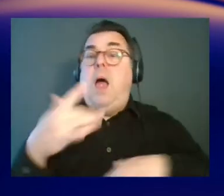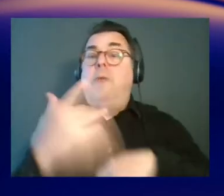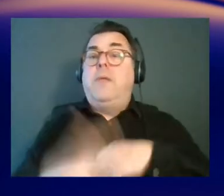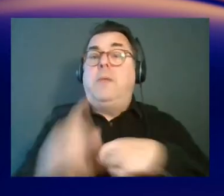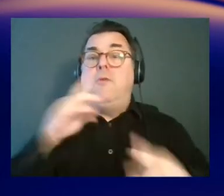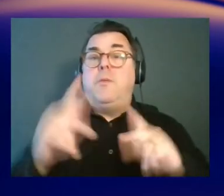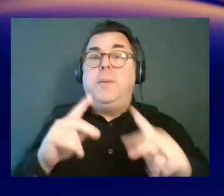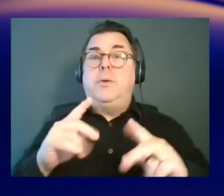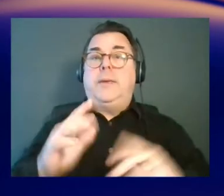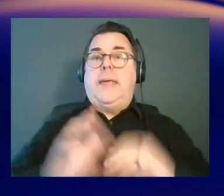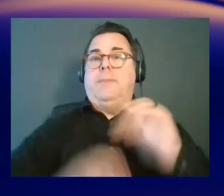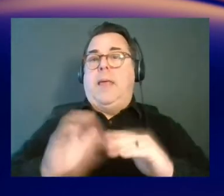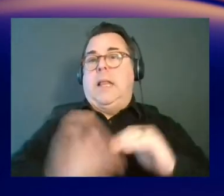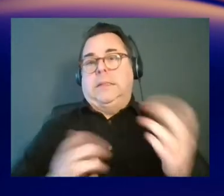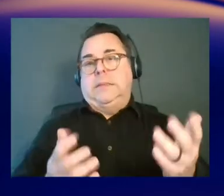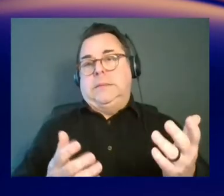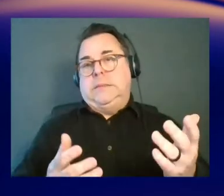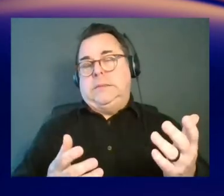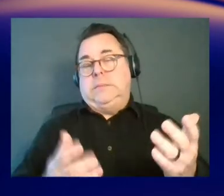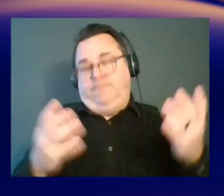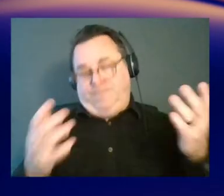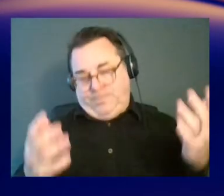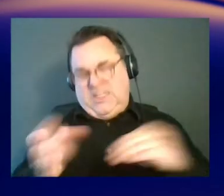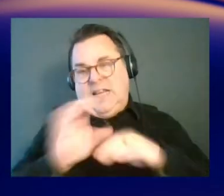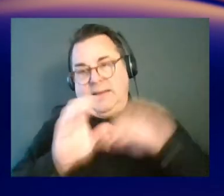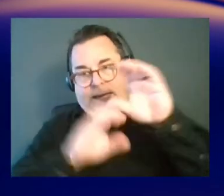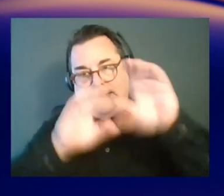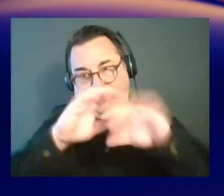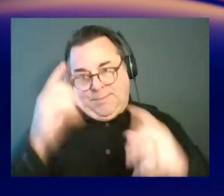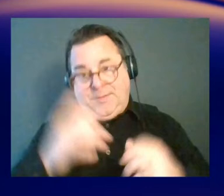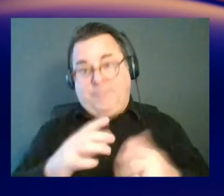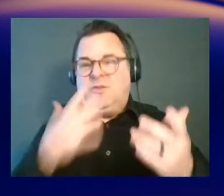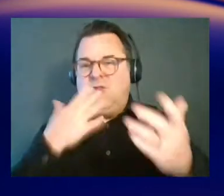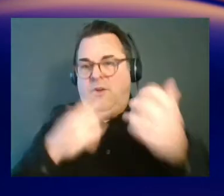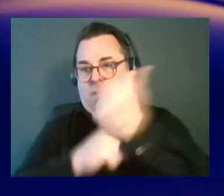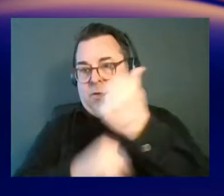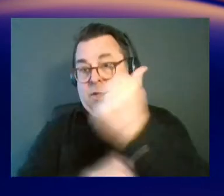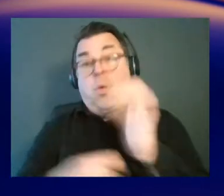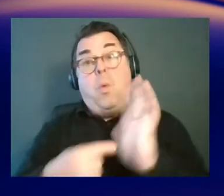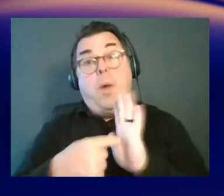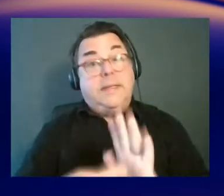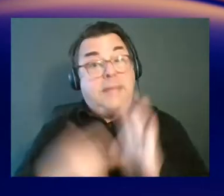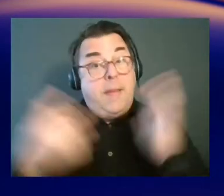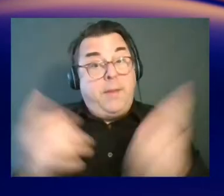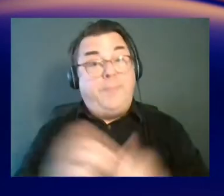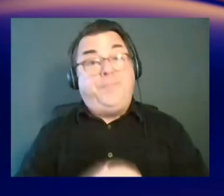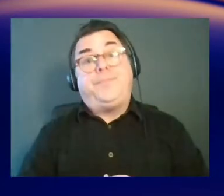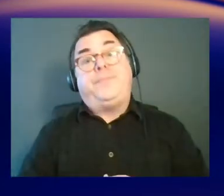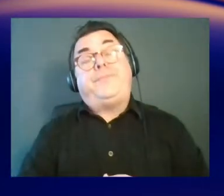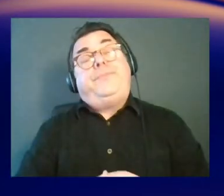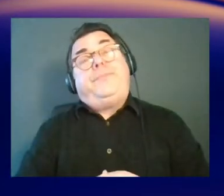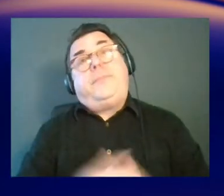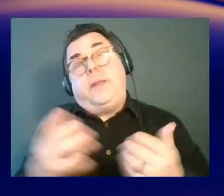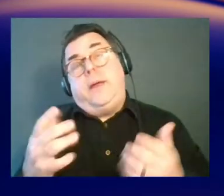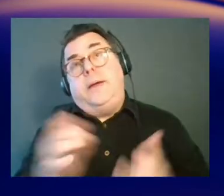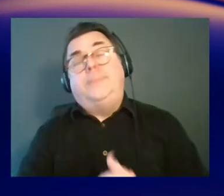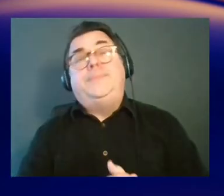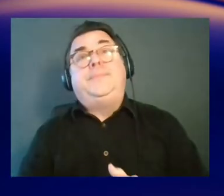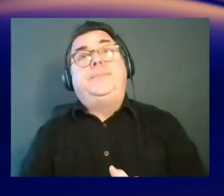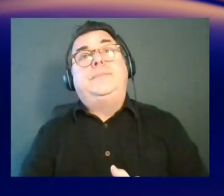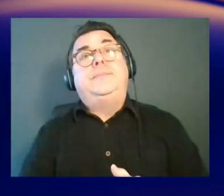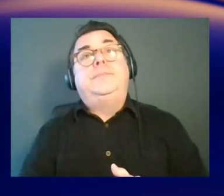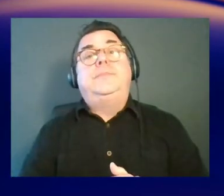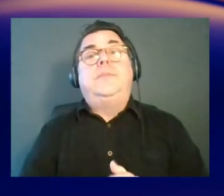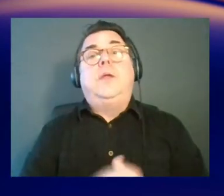to build on. So a great example of this would be something like YouTube,